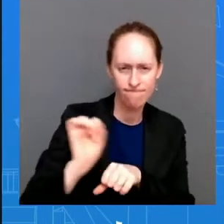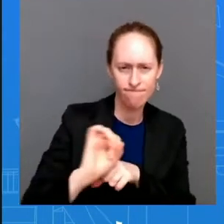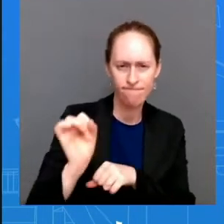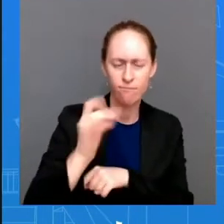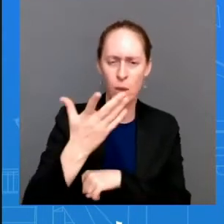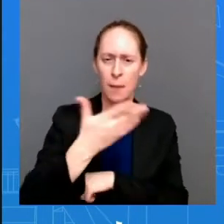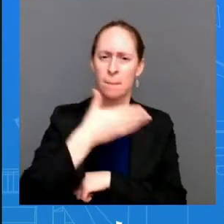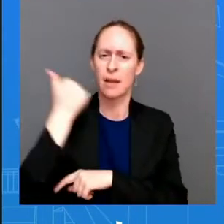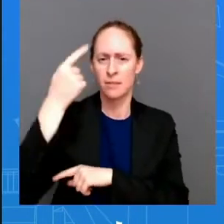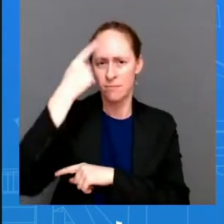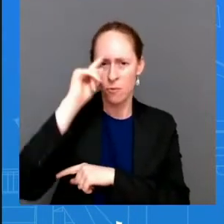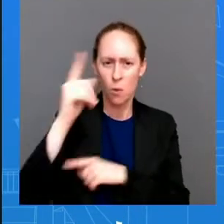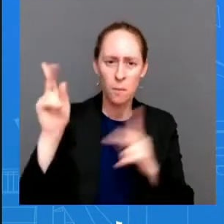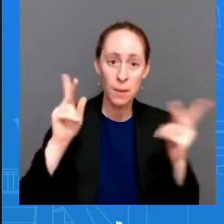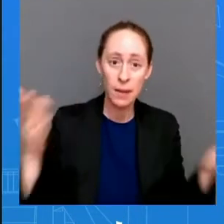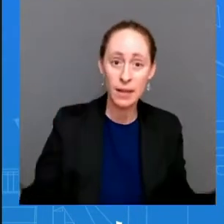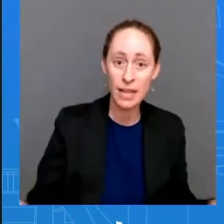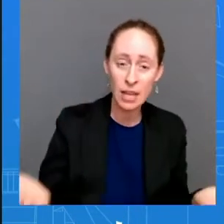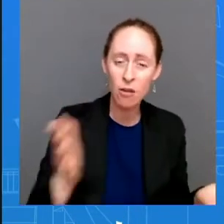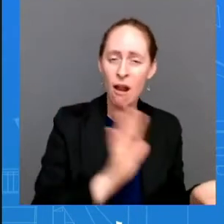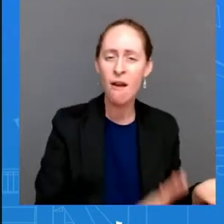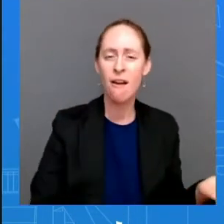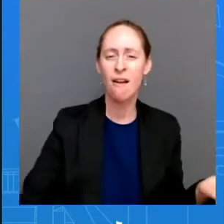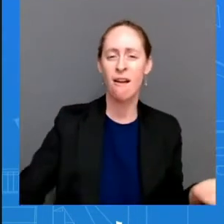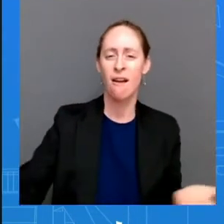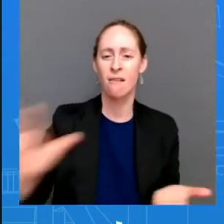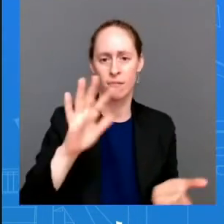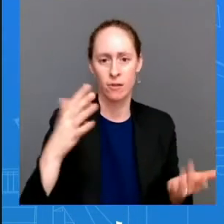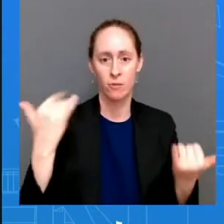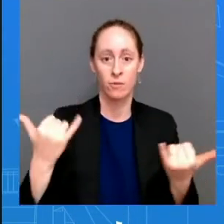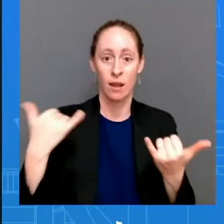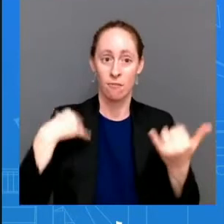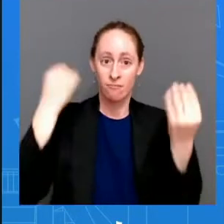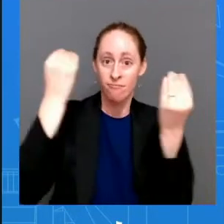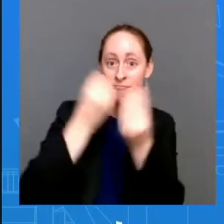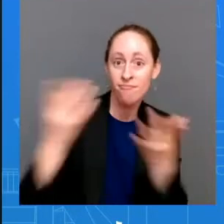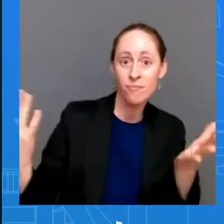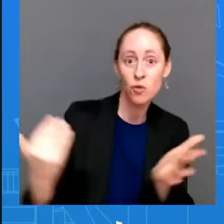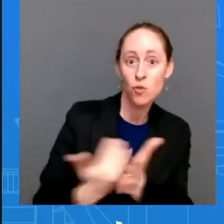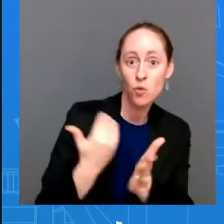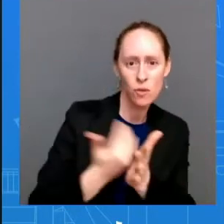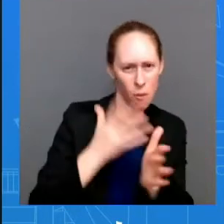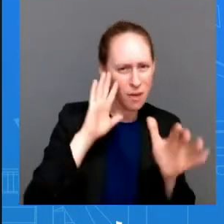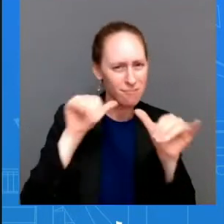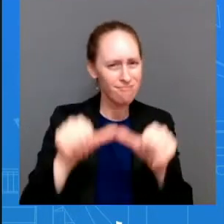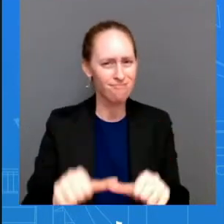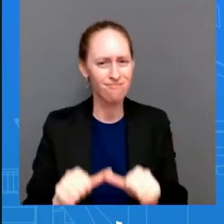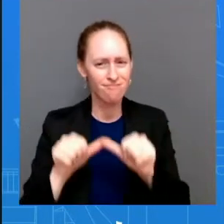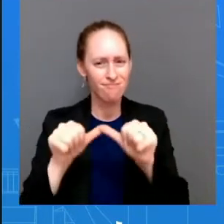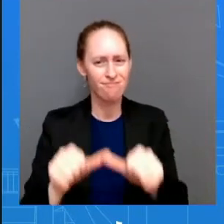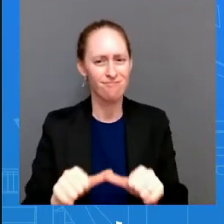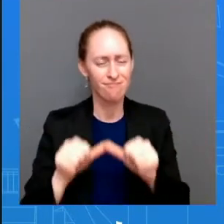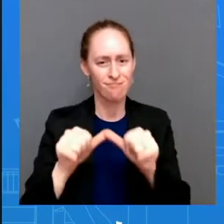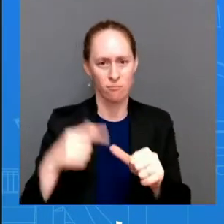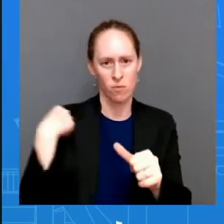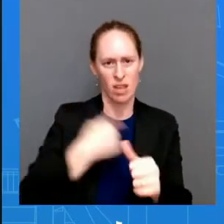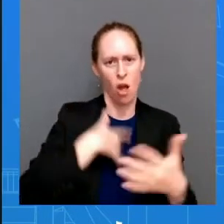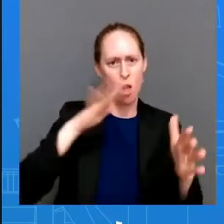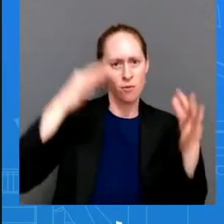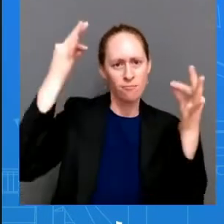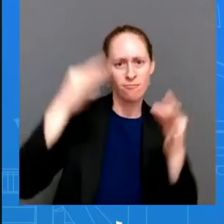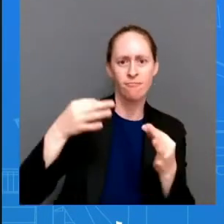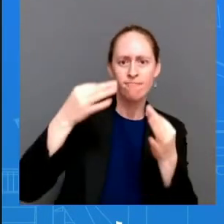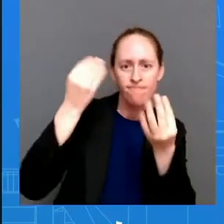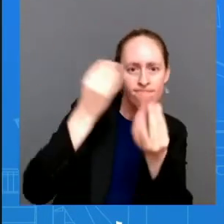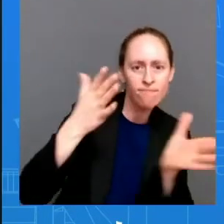the announcement today it didn't stop with the announcement in early june uh we continue to do that work uh again we're not